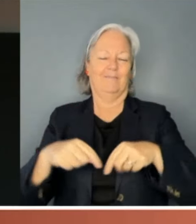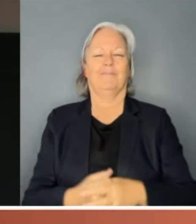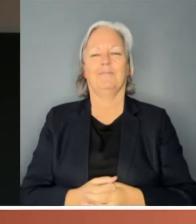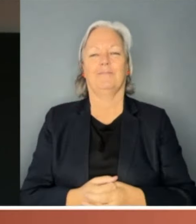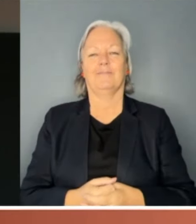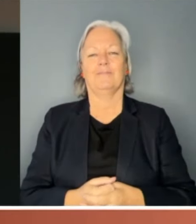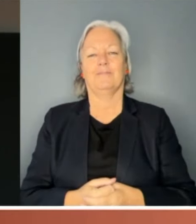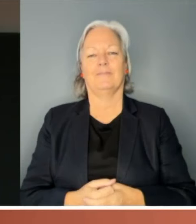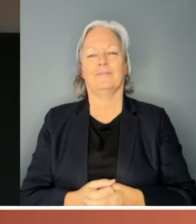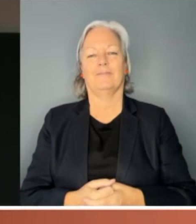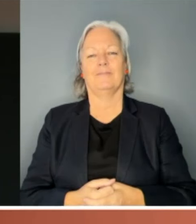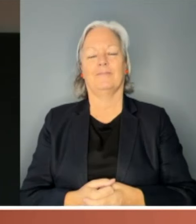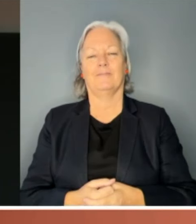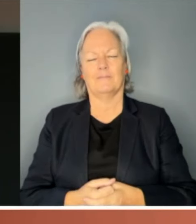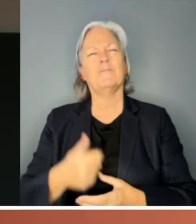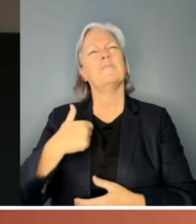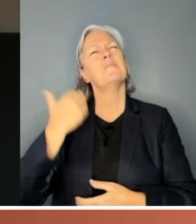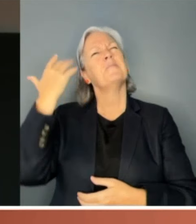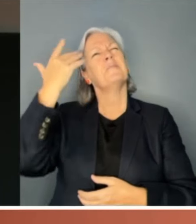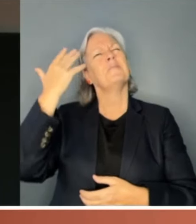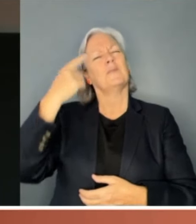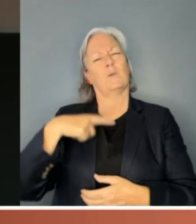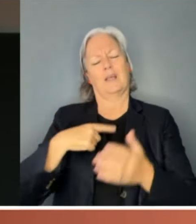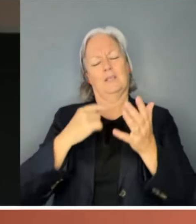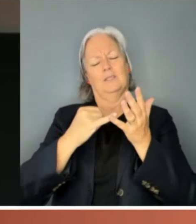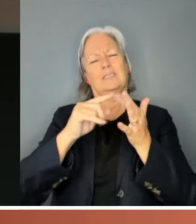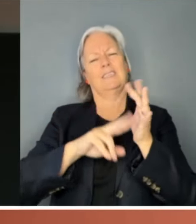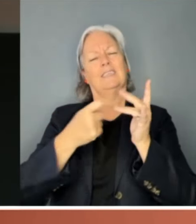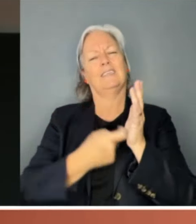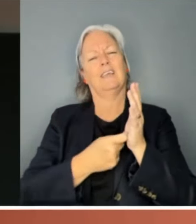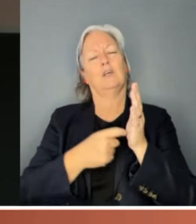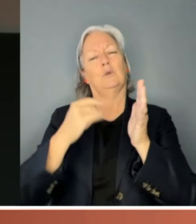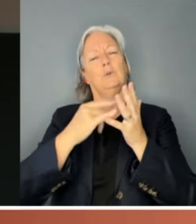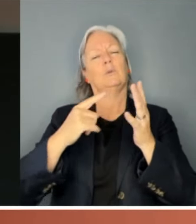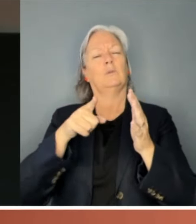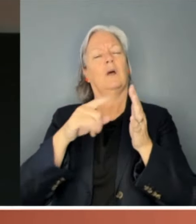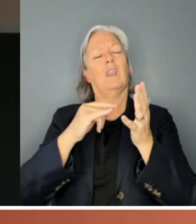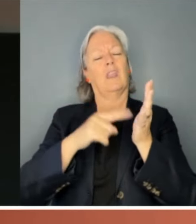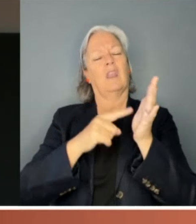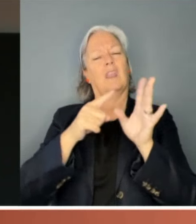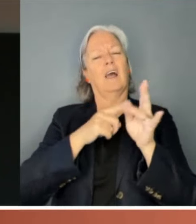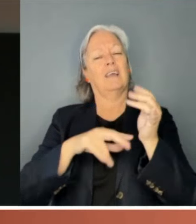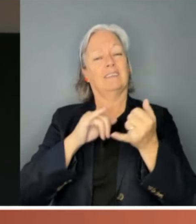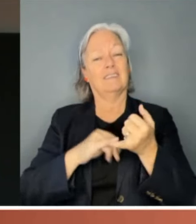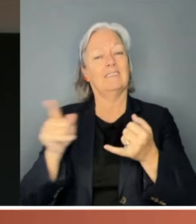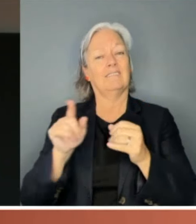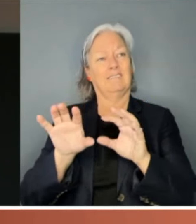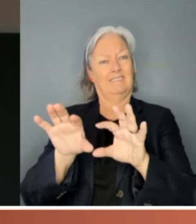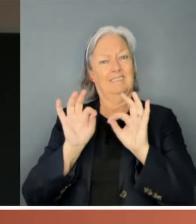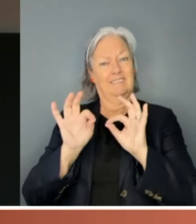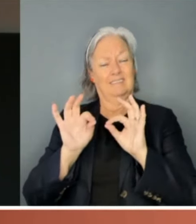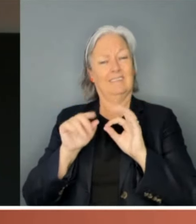In pondering why Senator Sue Lyons is only the second woman to be appointed president of the Senate in